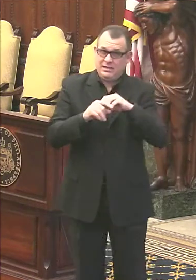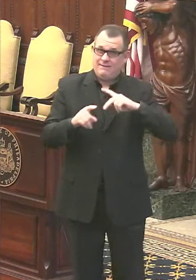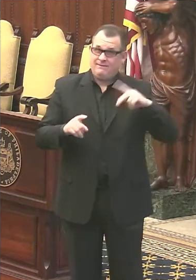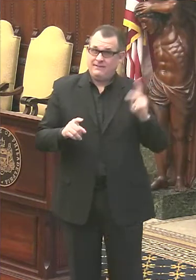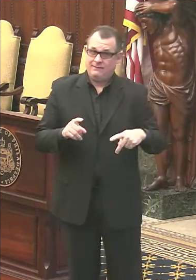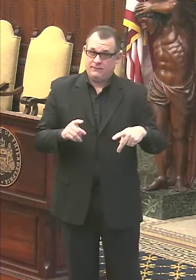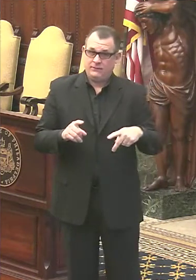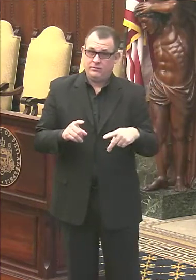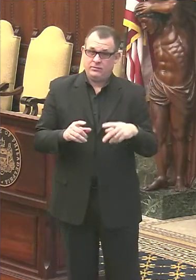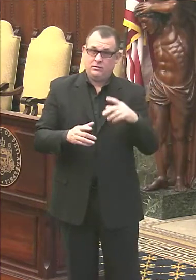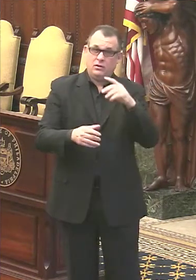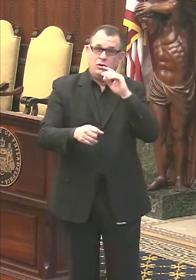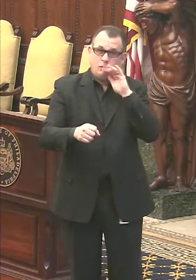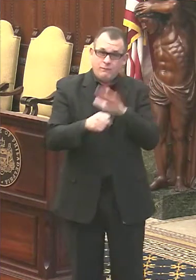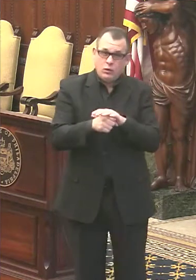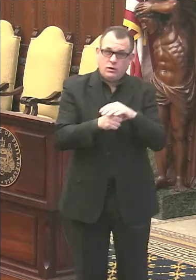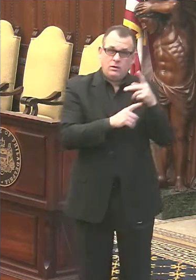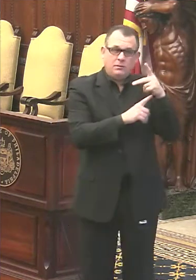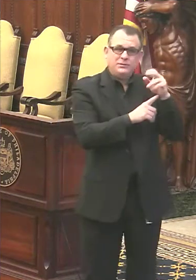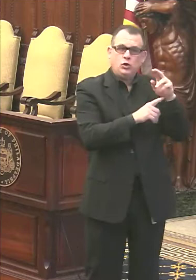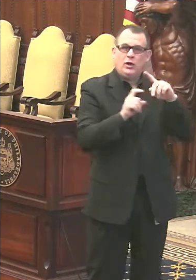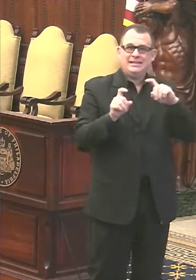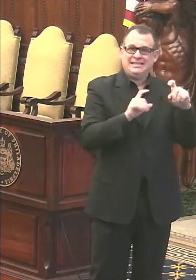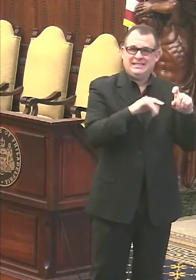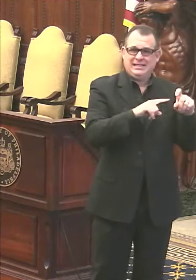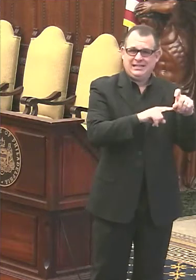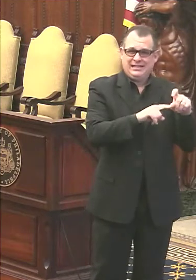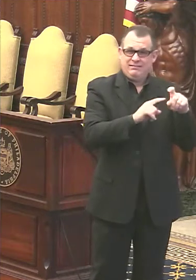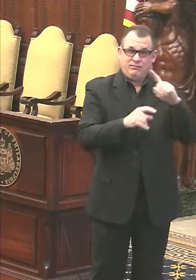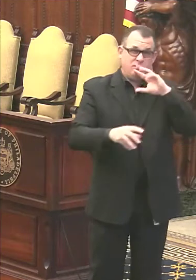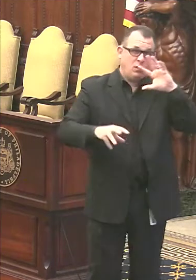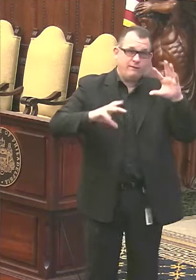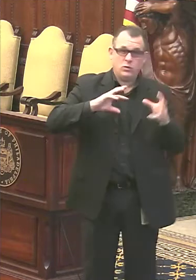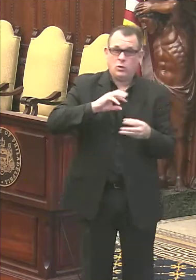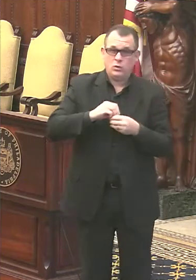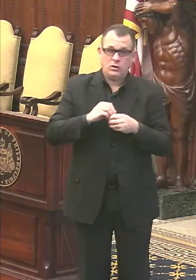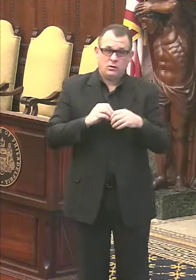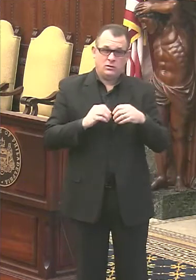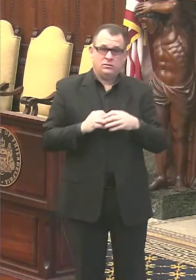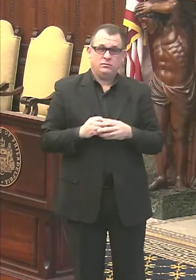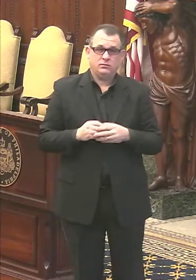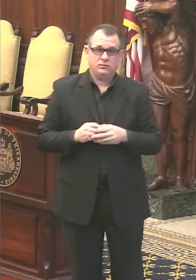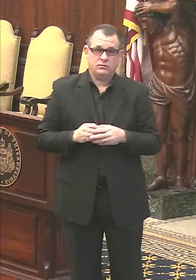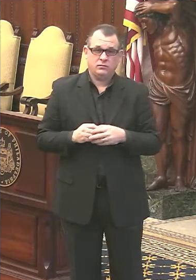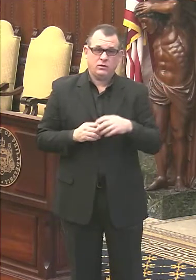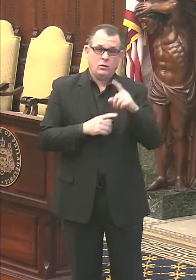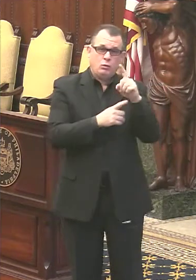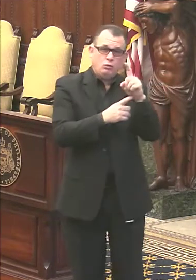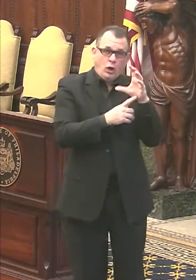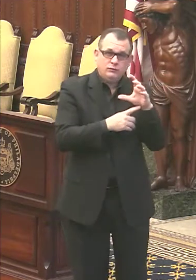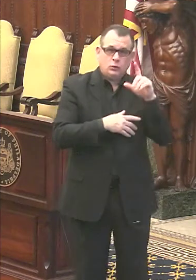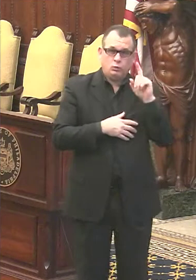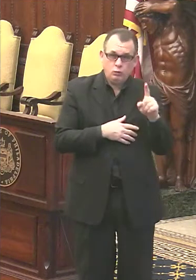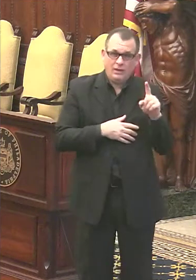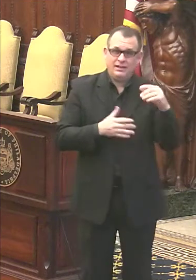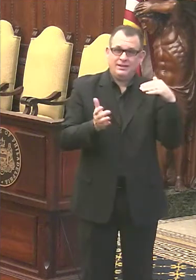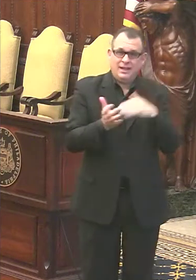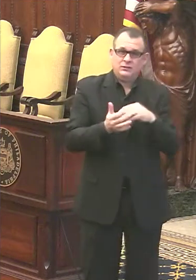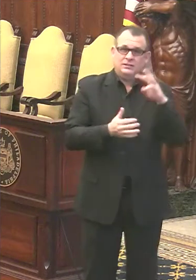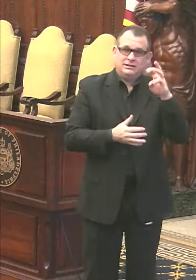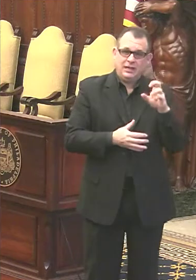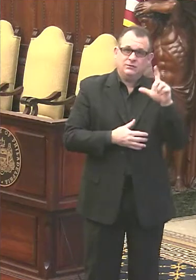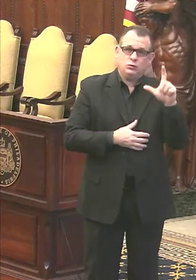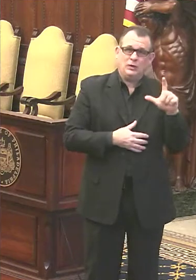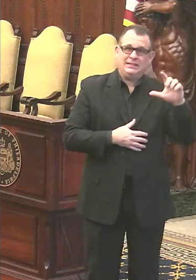confirmed by the PCR test, bringing us to a total confirmed 101,629. So passing that